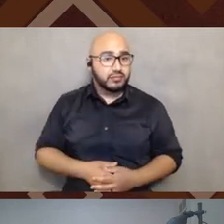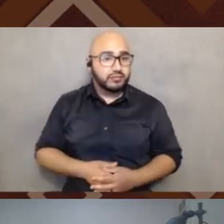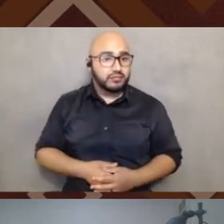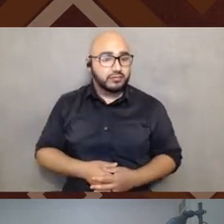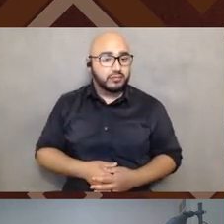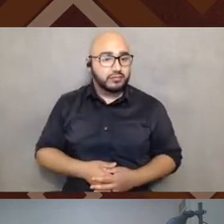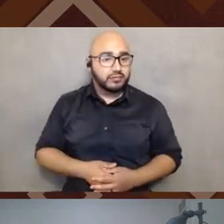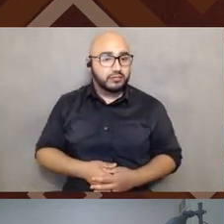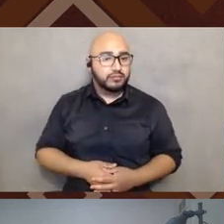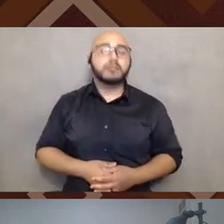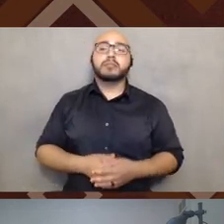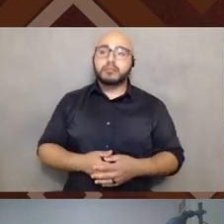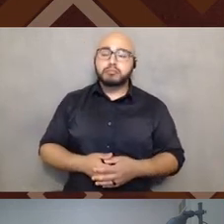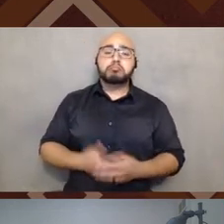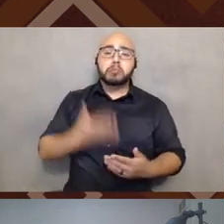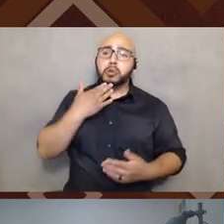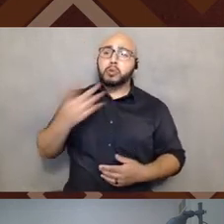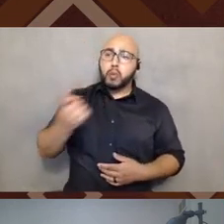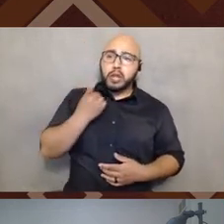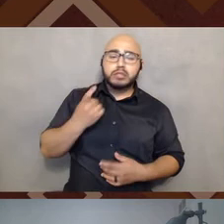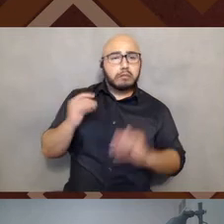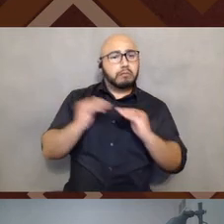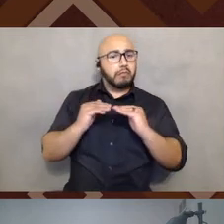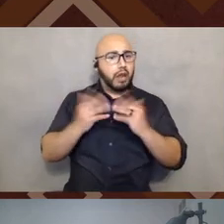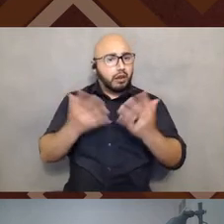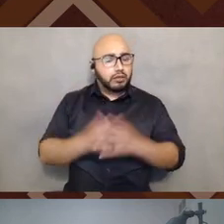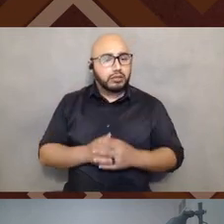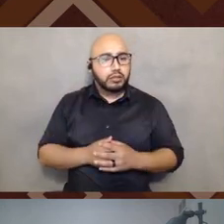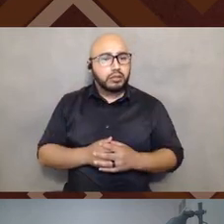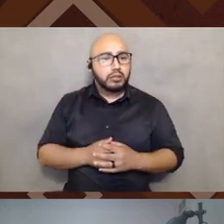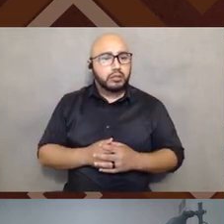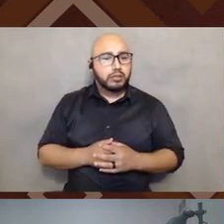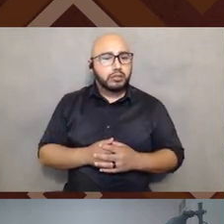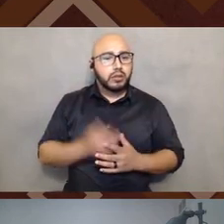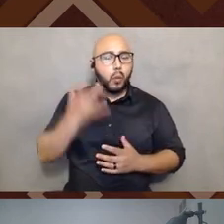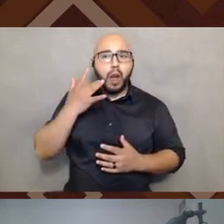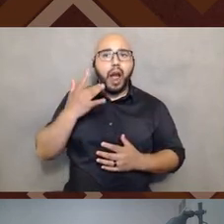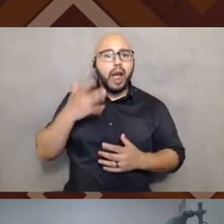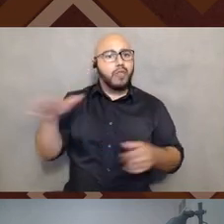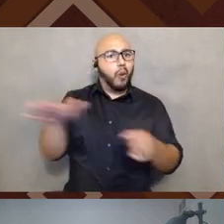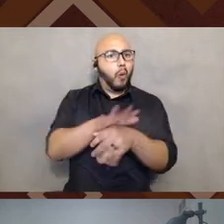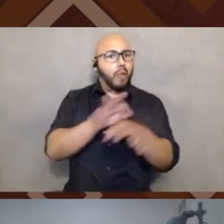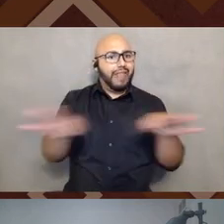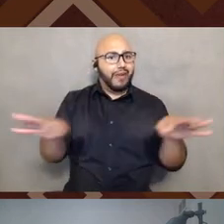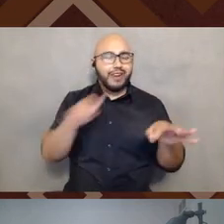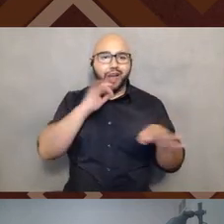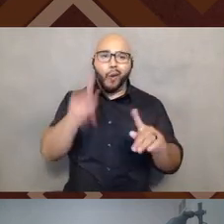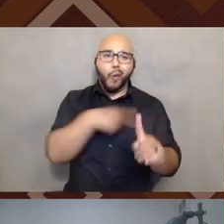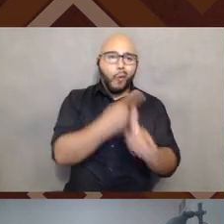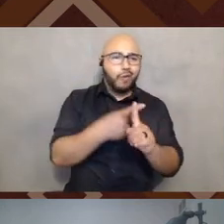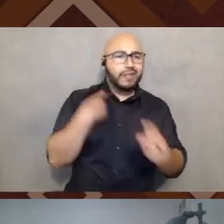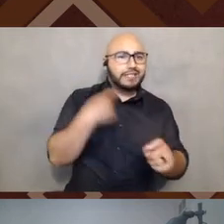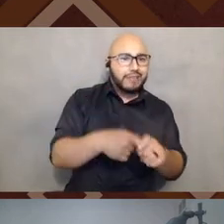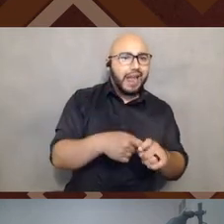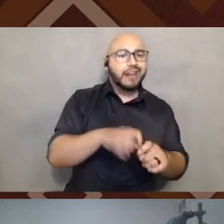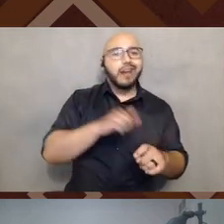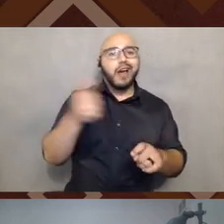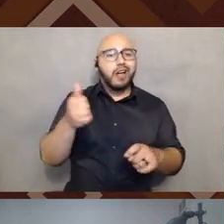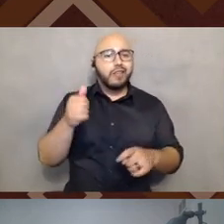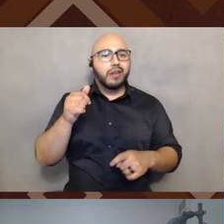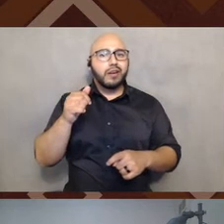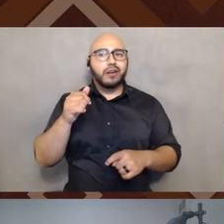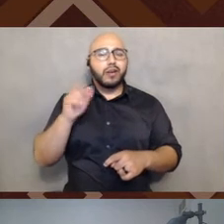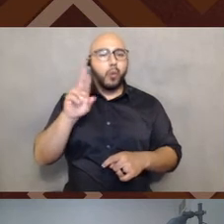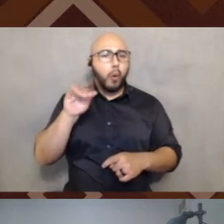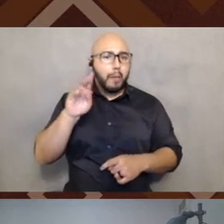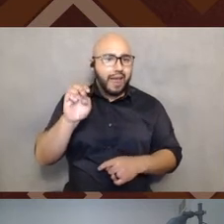Um, that's a fair question, right? It's, you know, the whole, as you said, the whole language, and it's not just Spanish, it is other romance languages, other Latin based